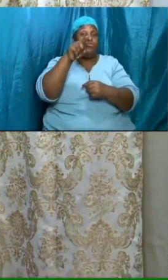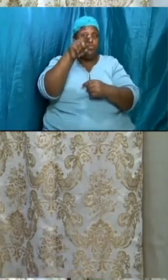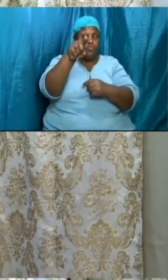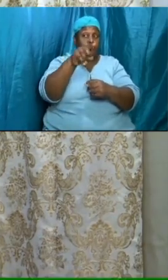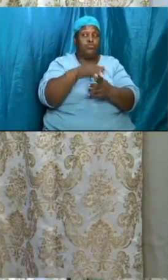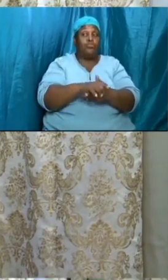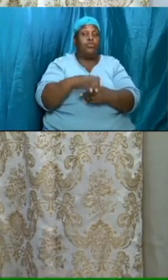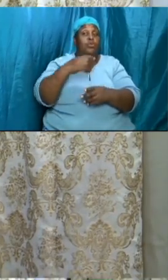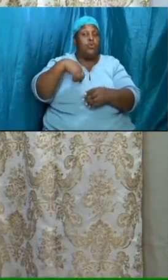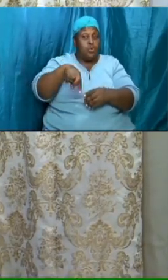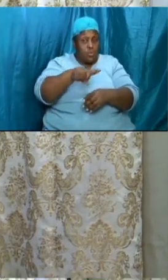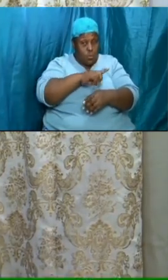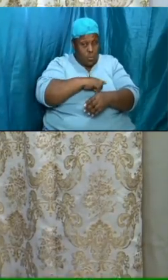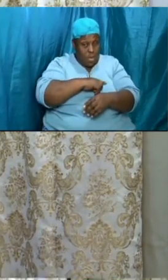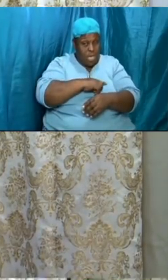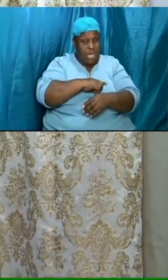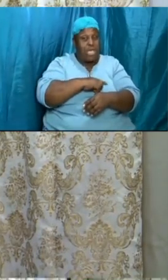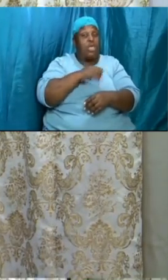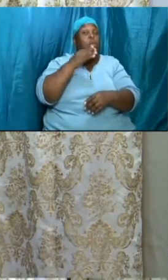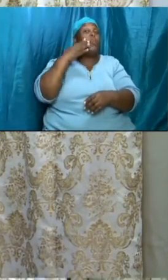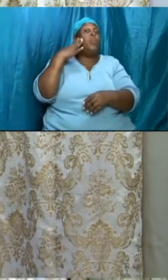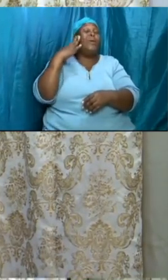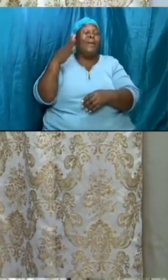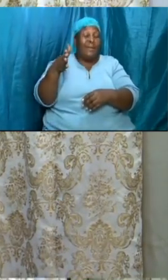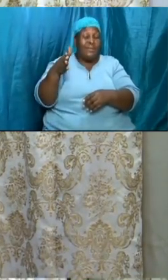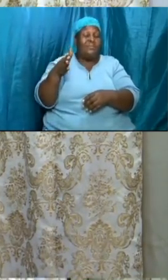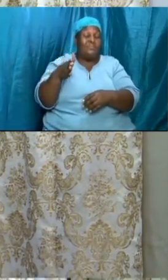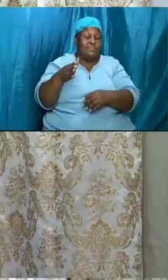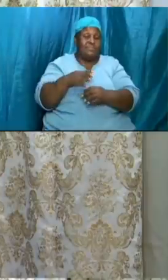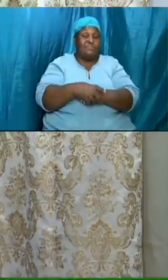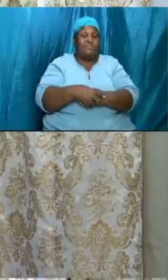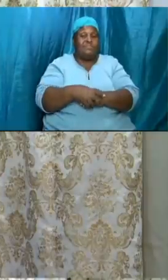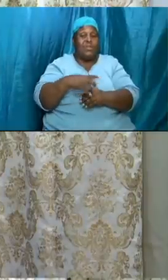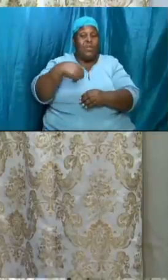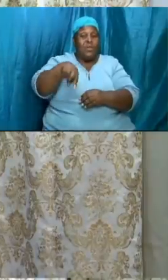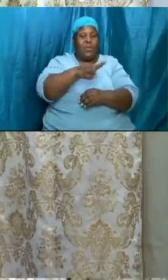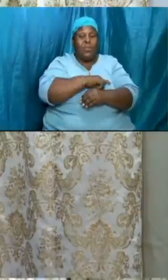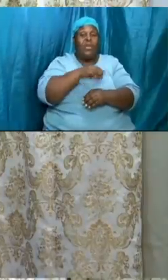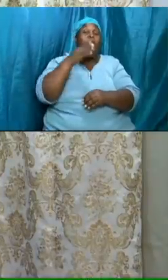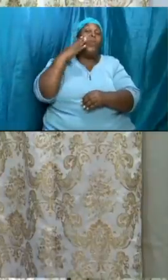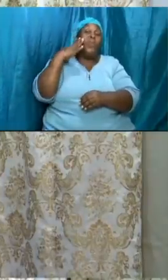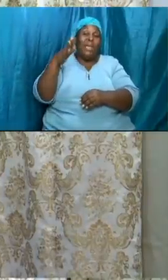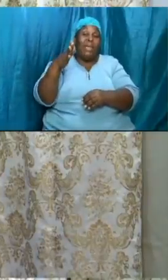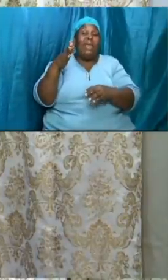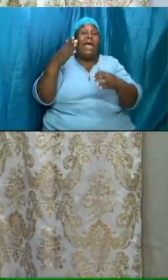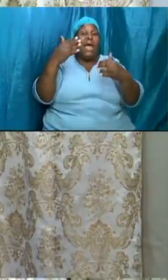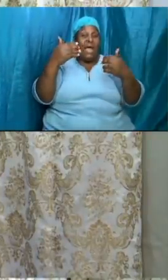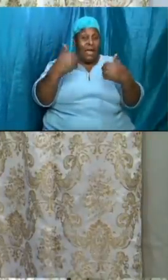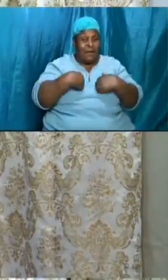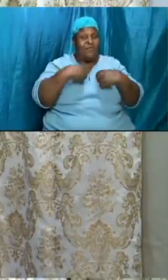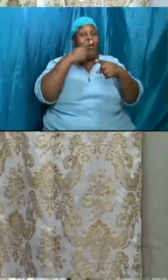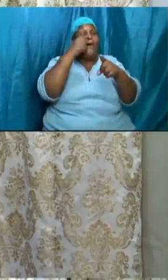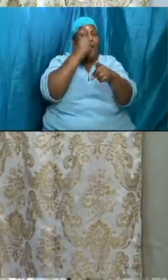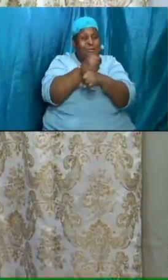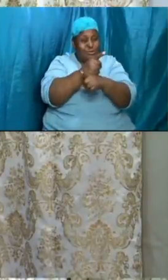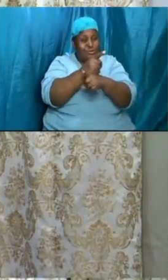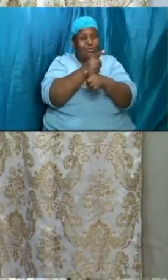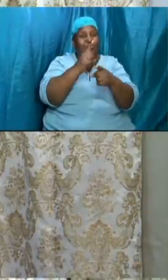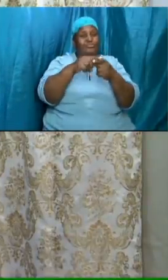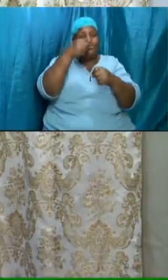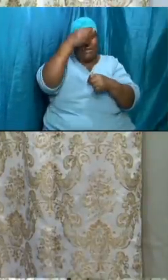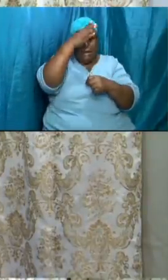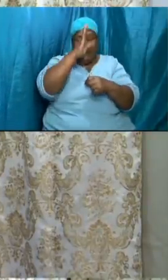will we will we will have to give an account to god